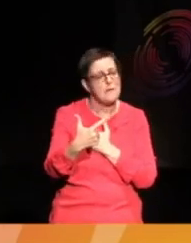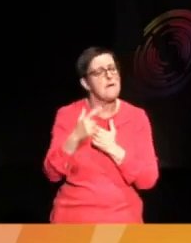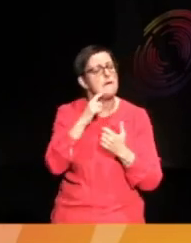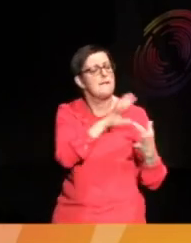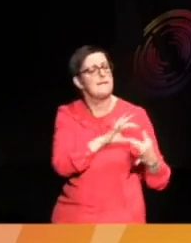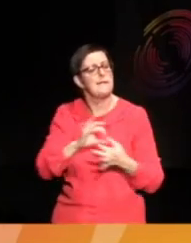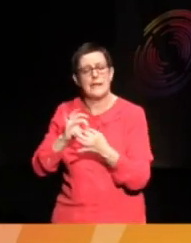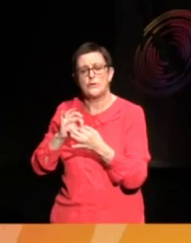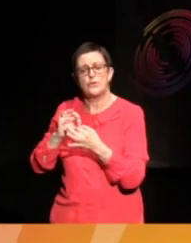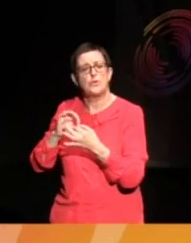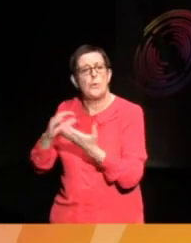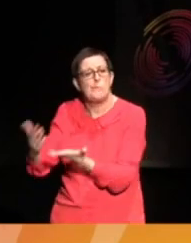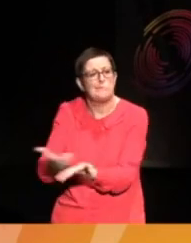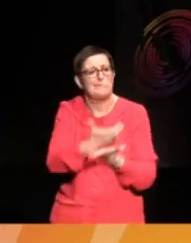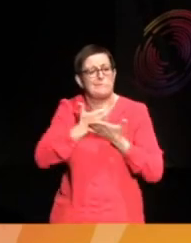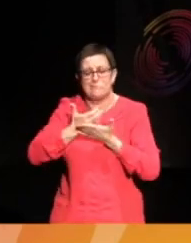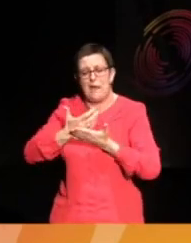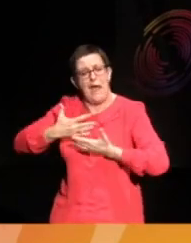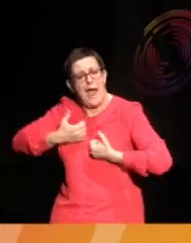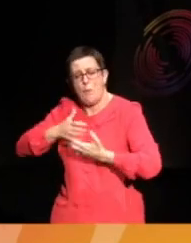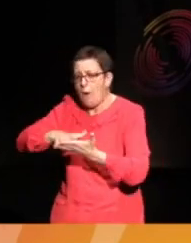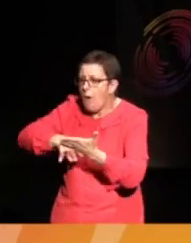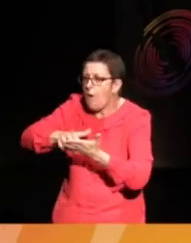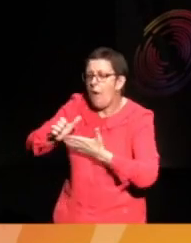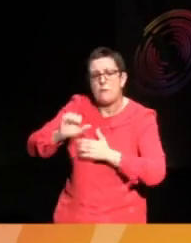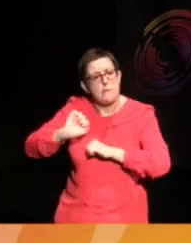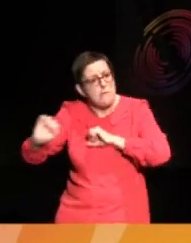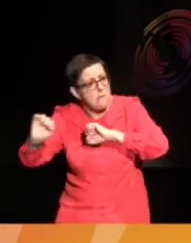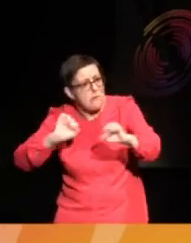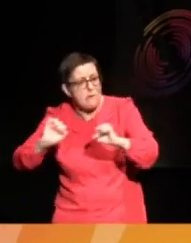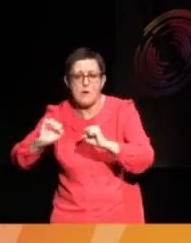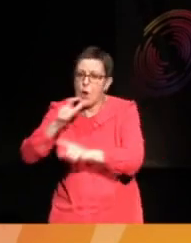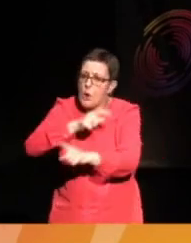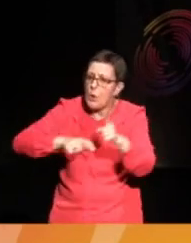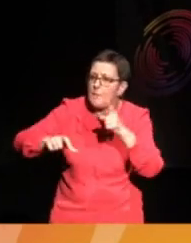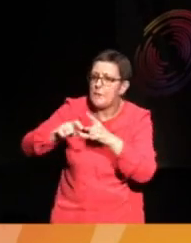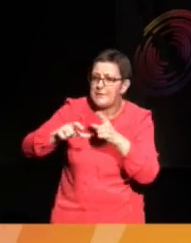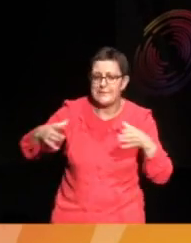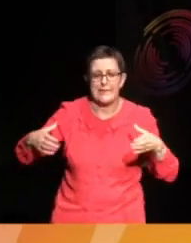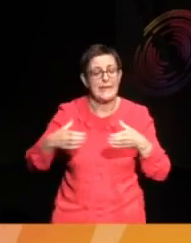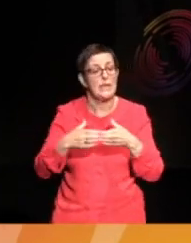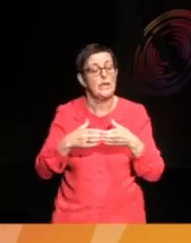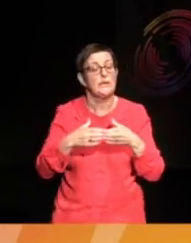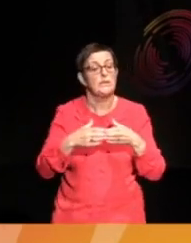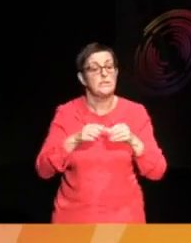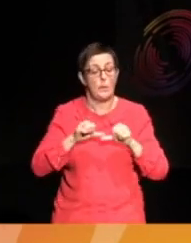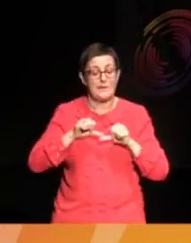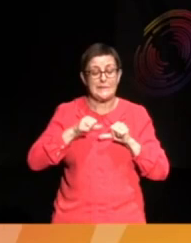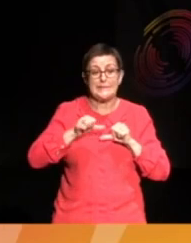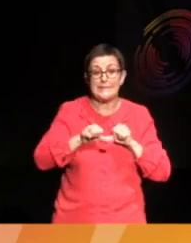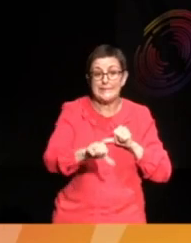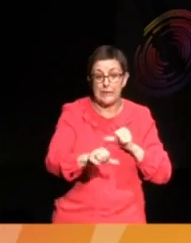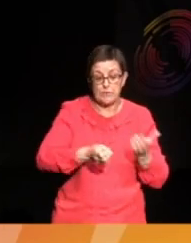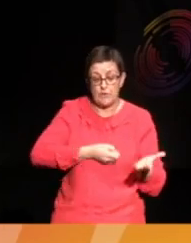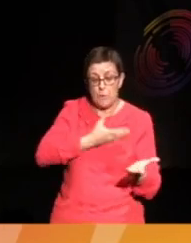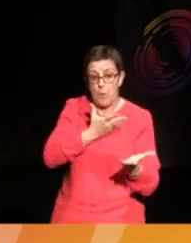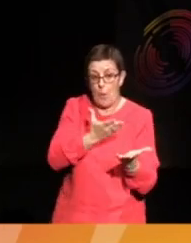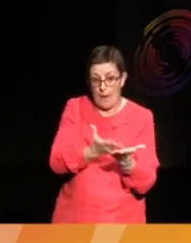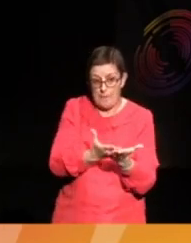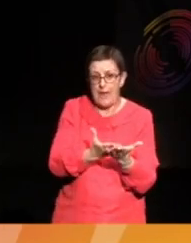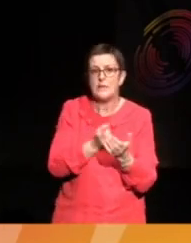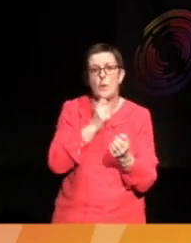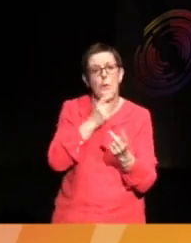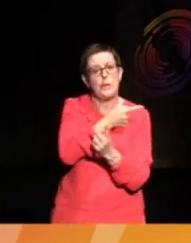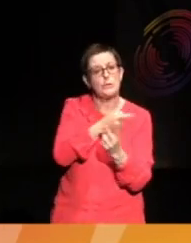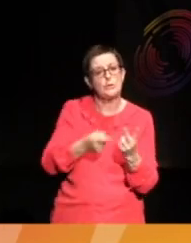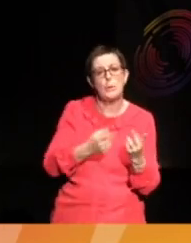our distinct cultures and our communities. And it's a sequence of poems, so it's quite long, so I'm splitting it into two parts. And this is